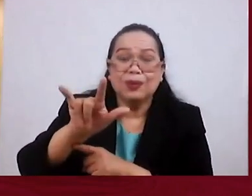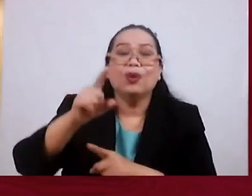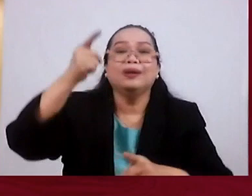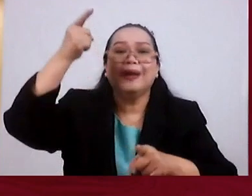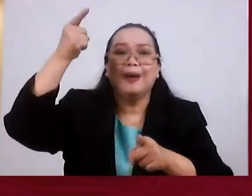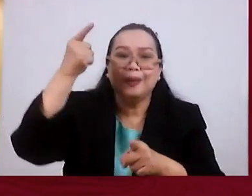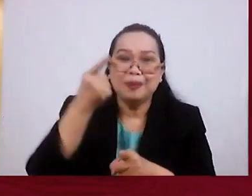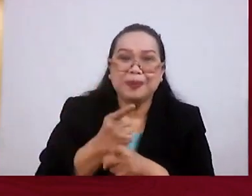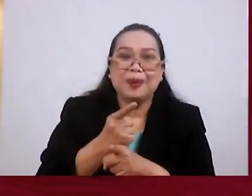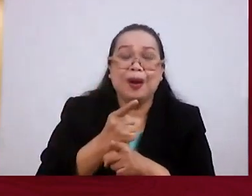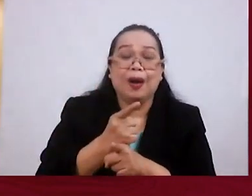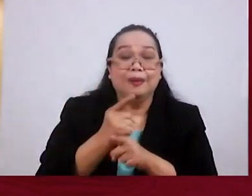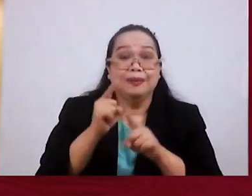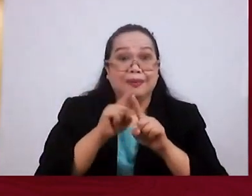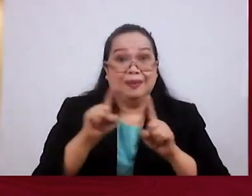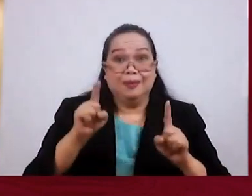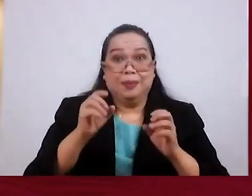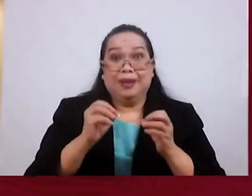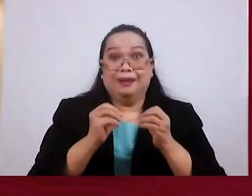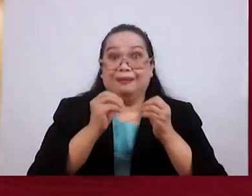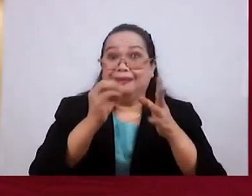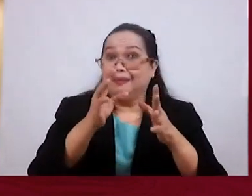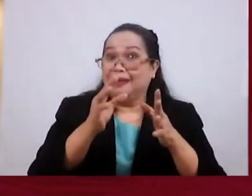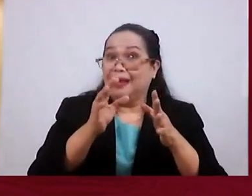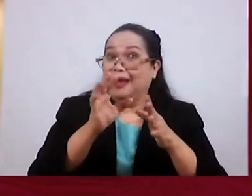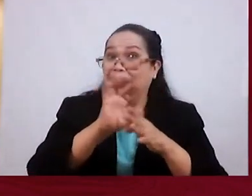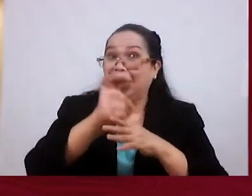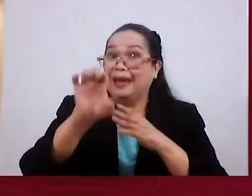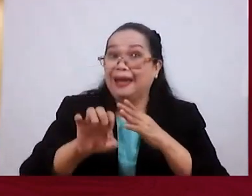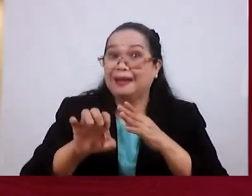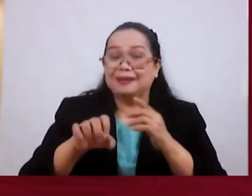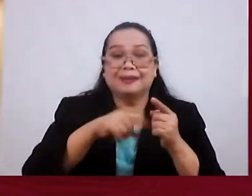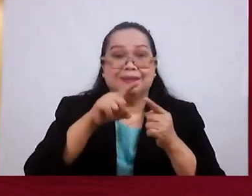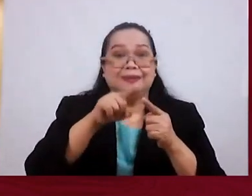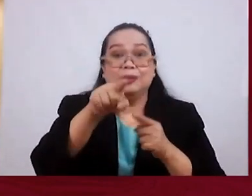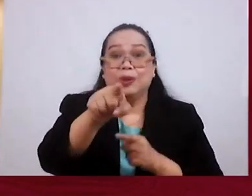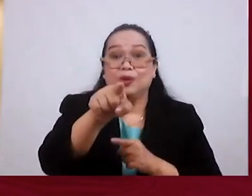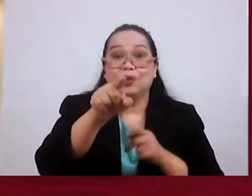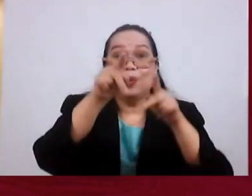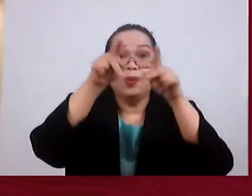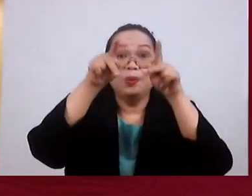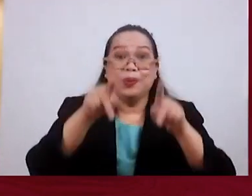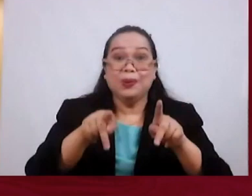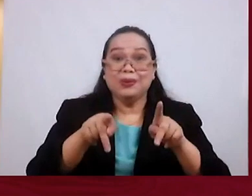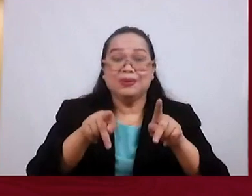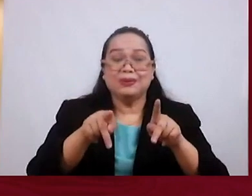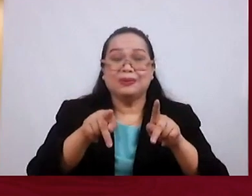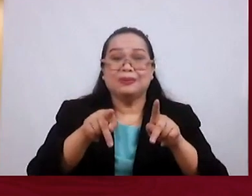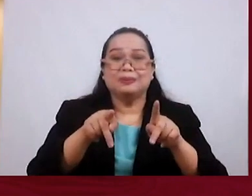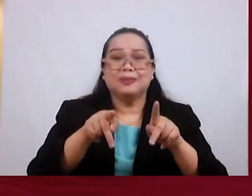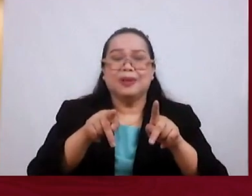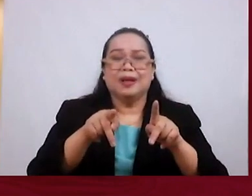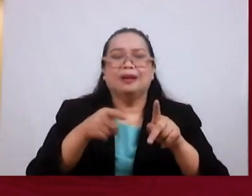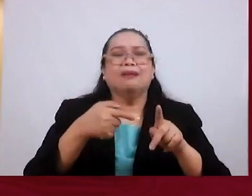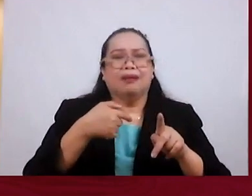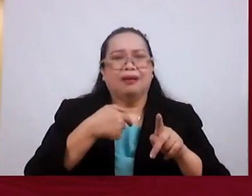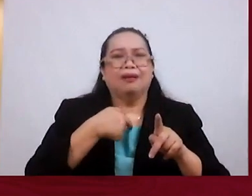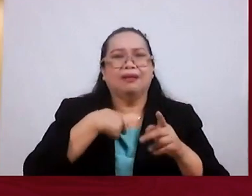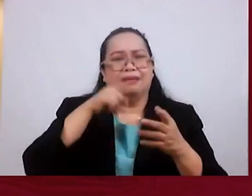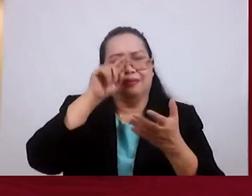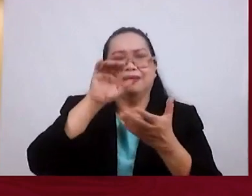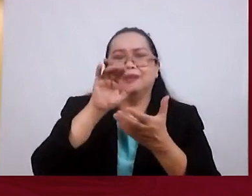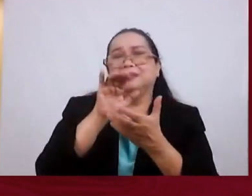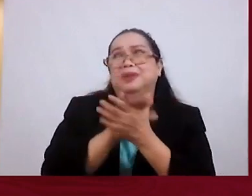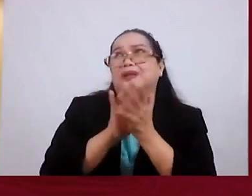But that offer Friends Ends When a person Who has claimed To believe in